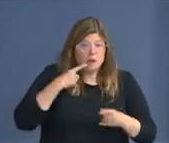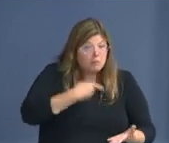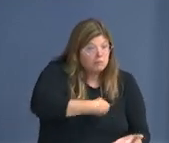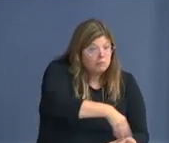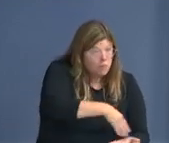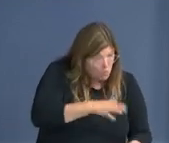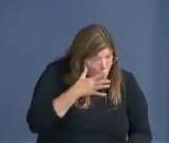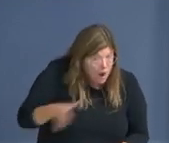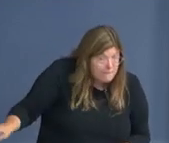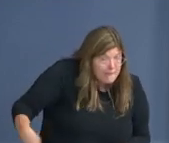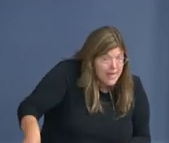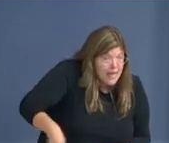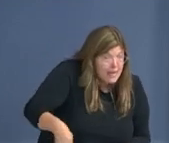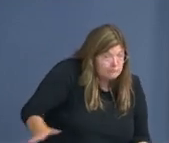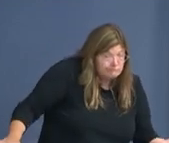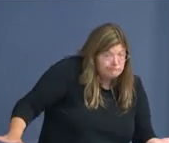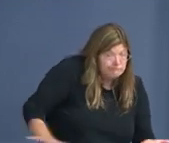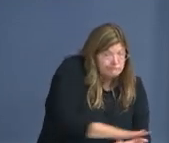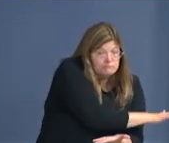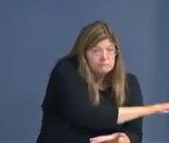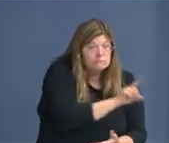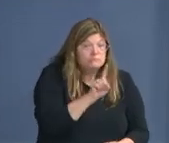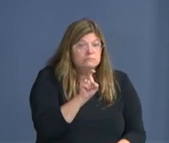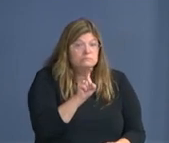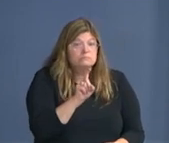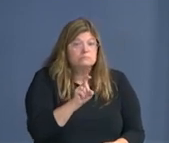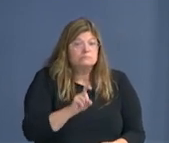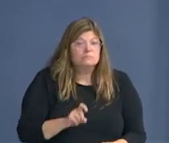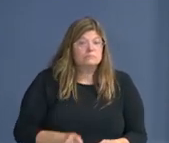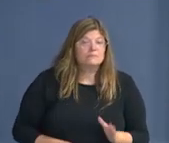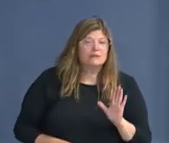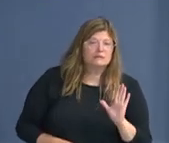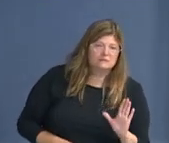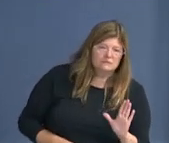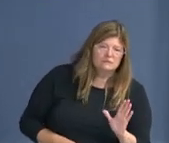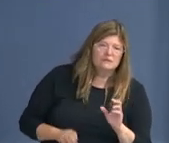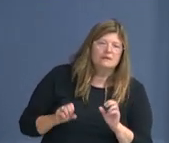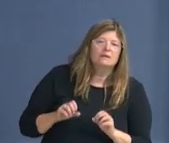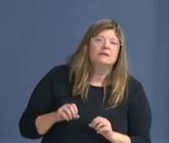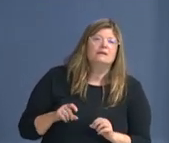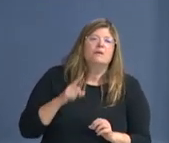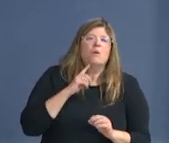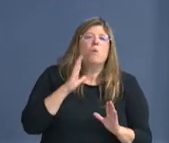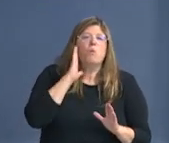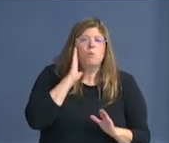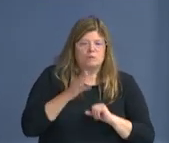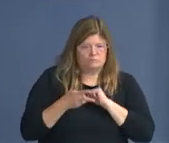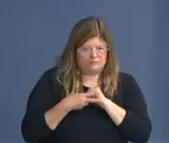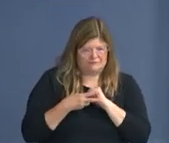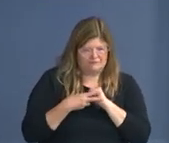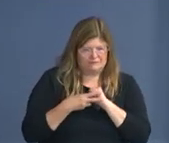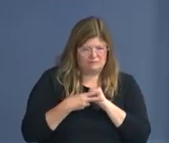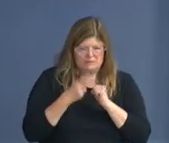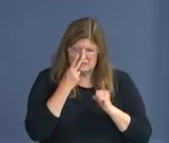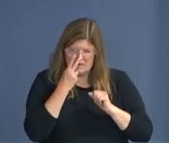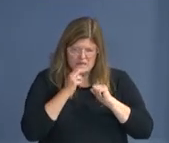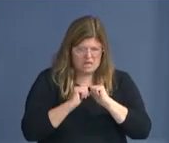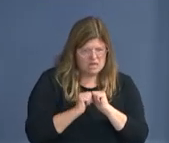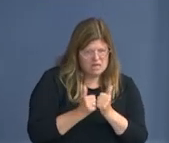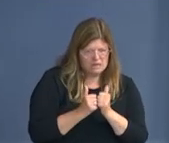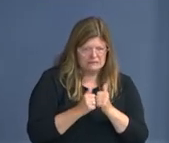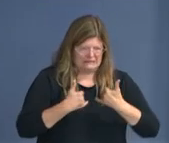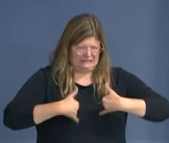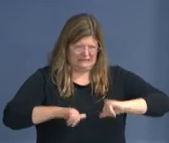we are going to continue to work on how it will be preserved in a permanent way, with more discussions